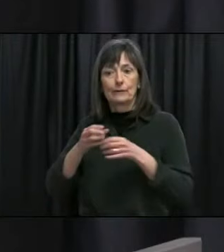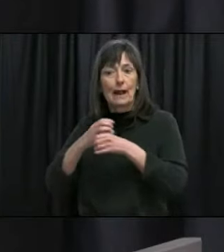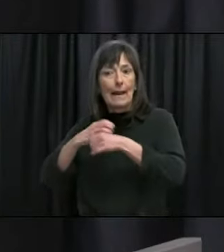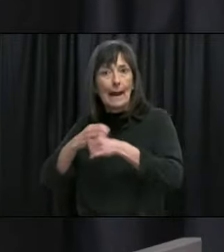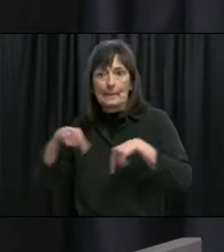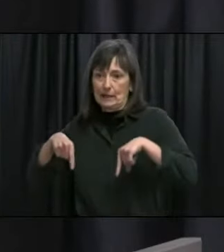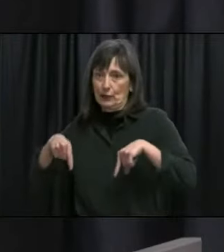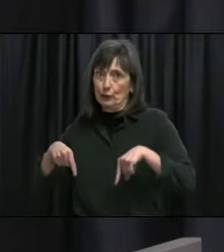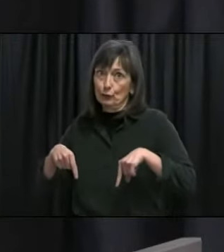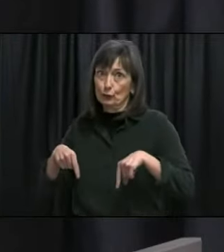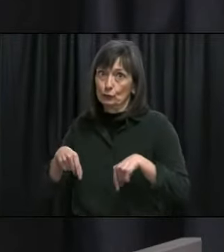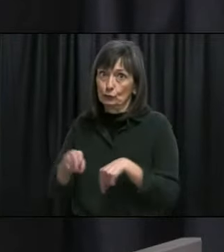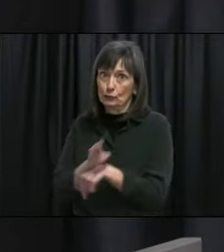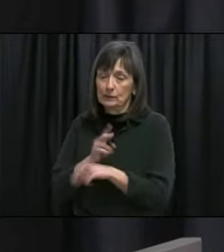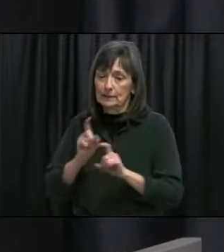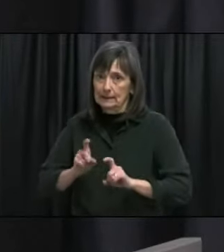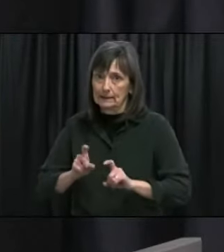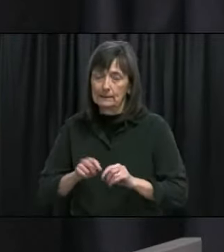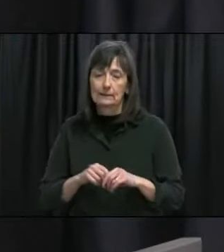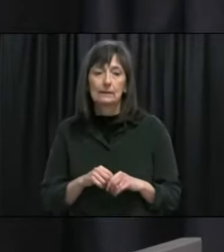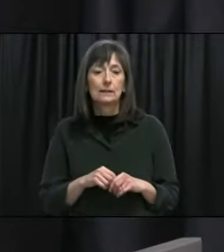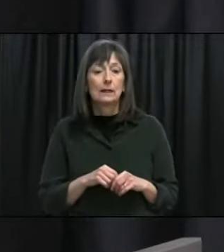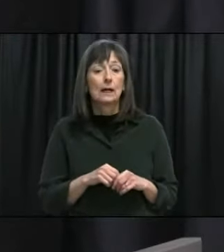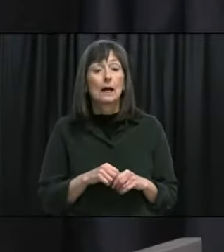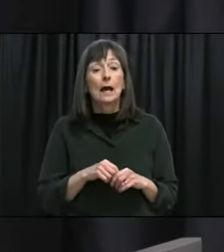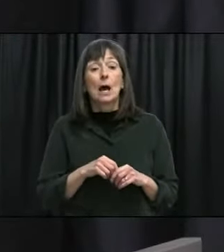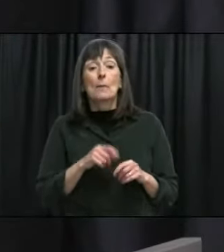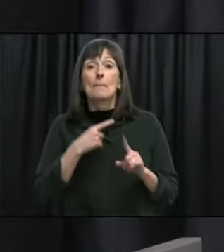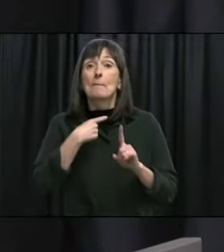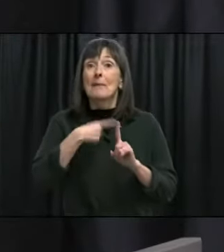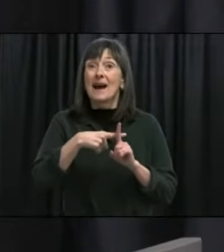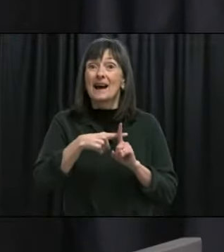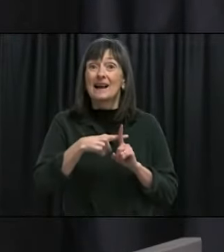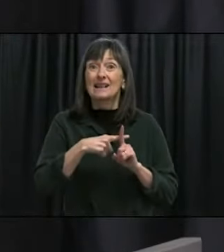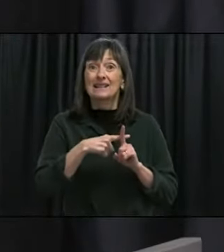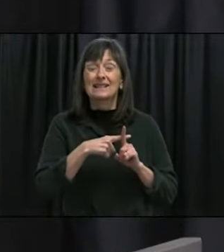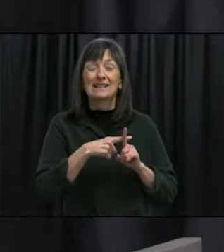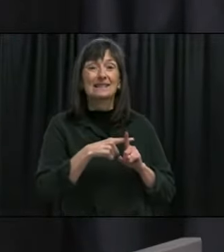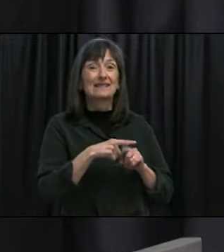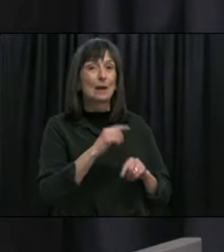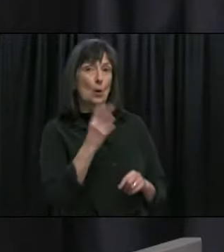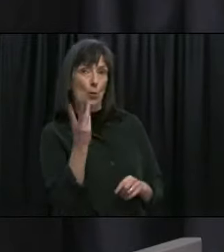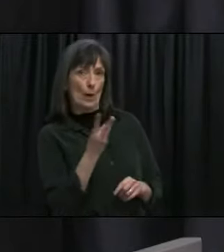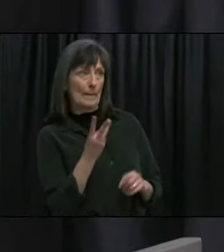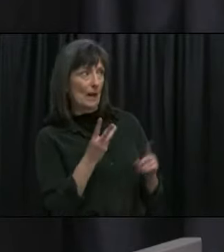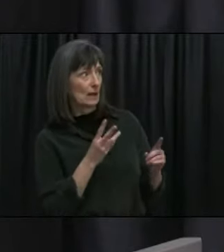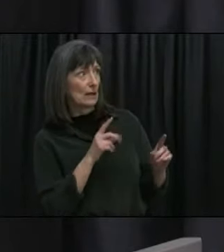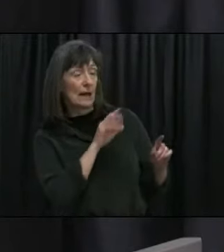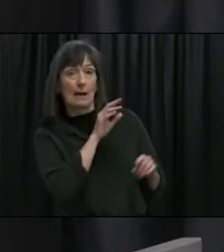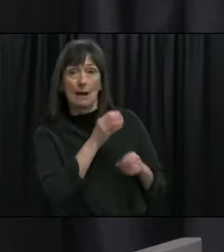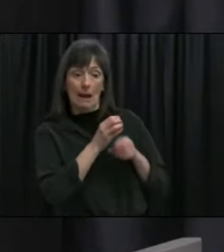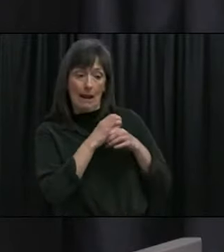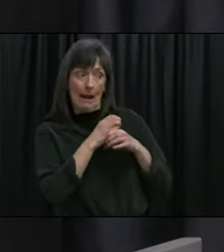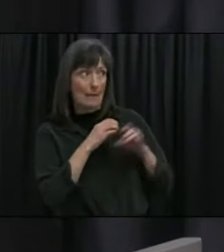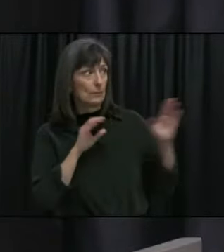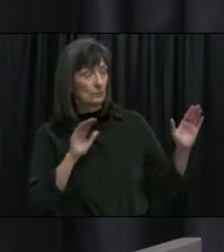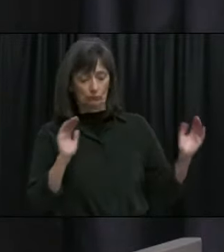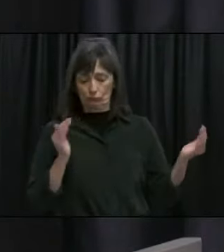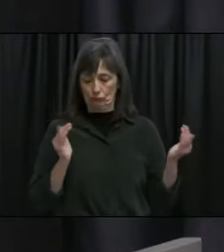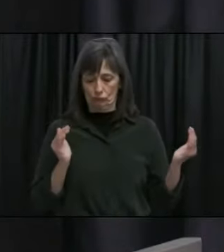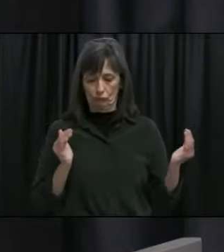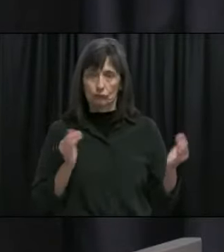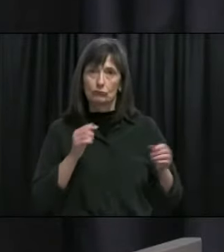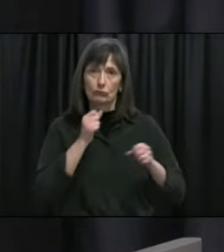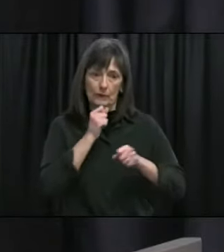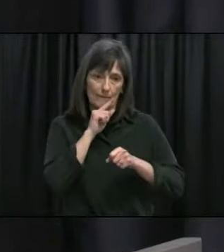we are validating the results with the national microbiology lab but we are performing